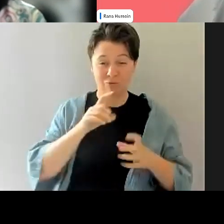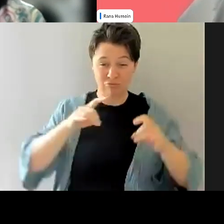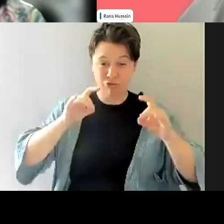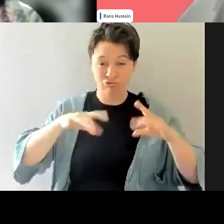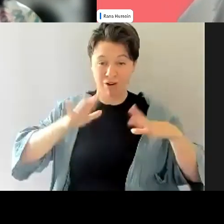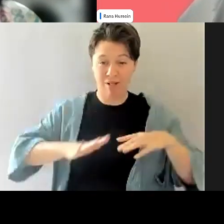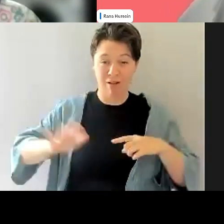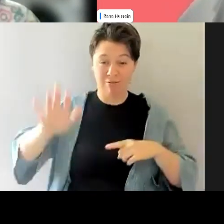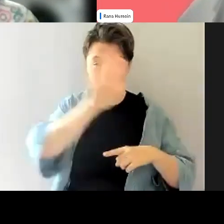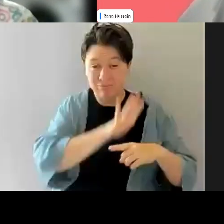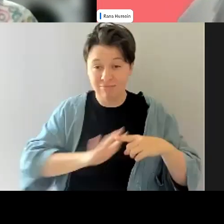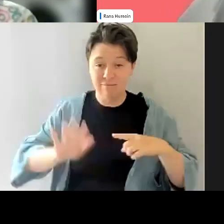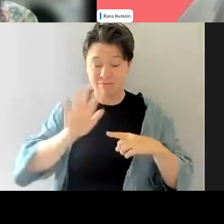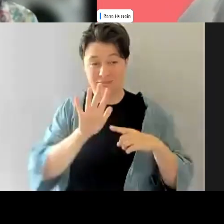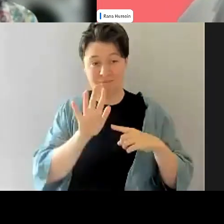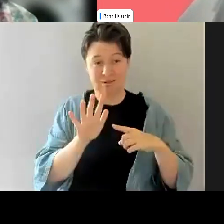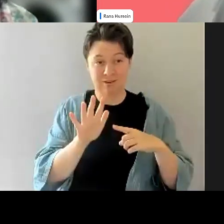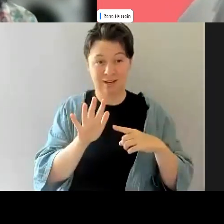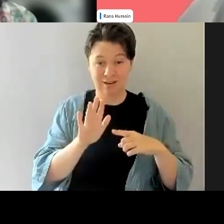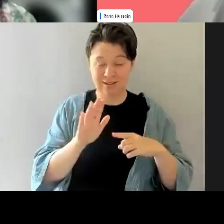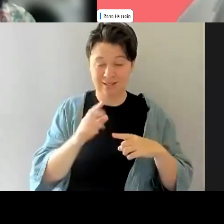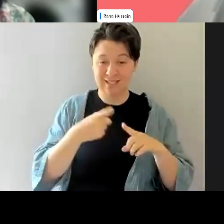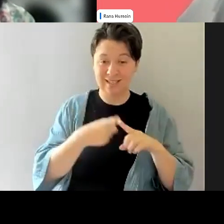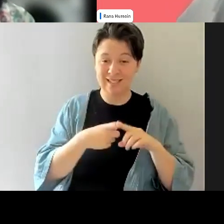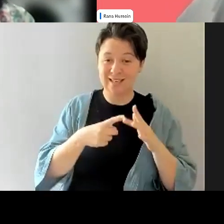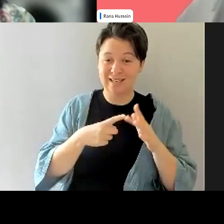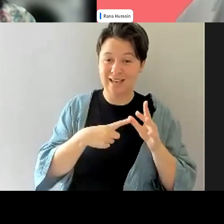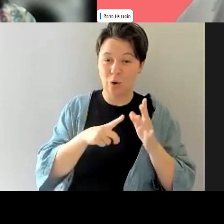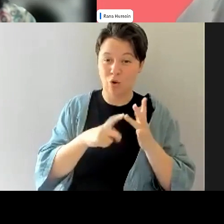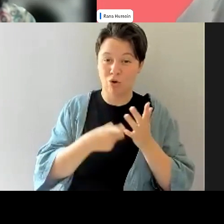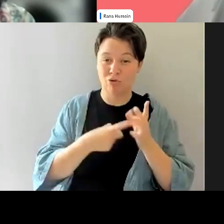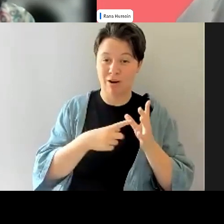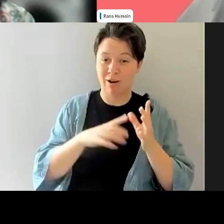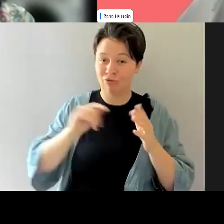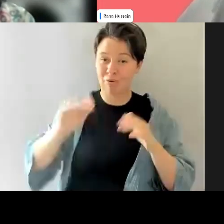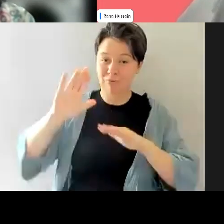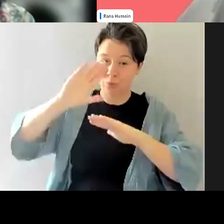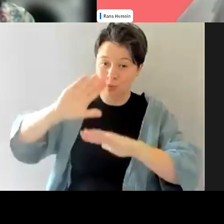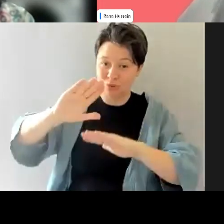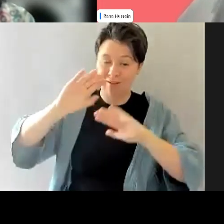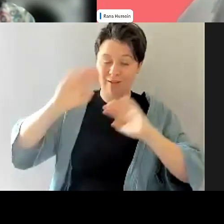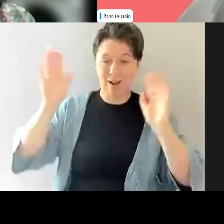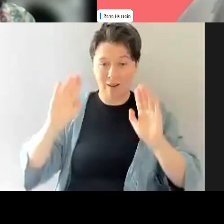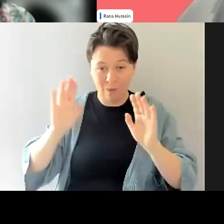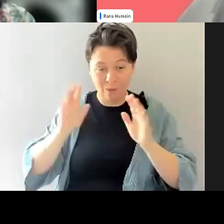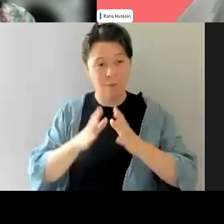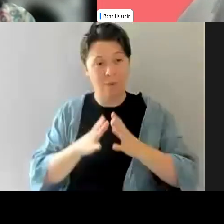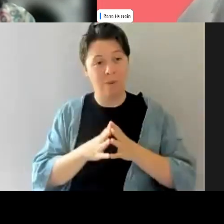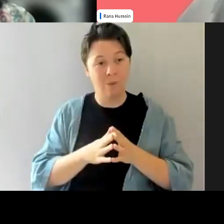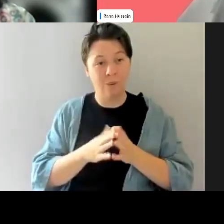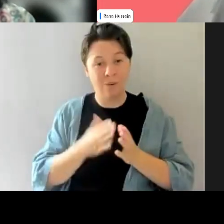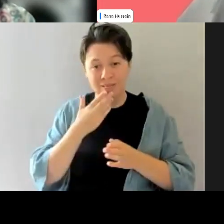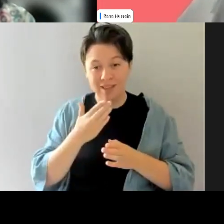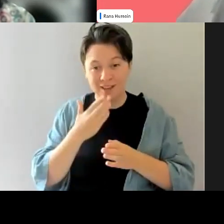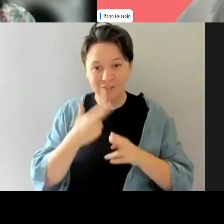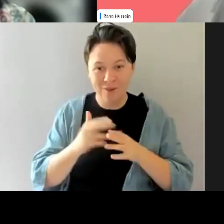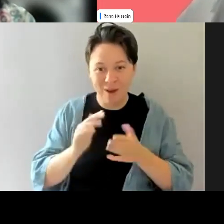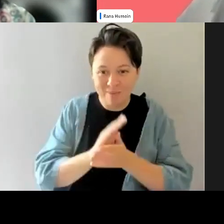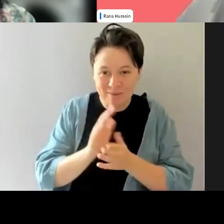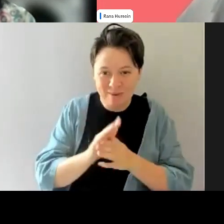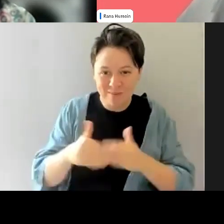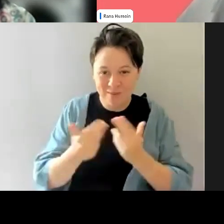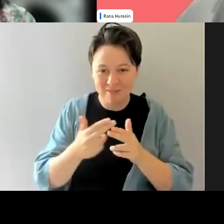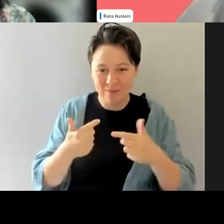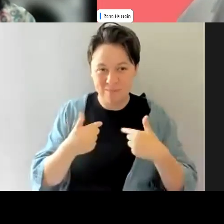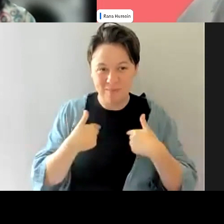and, uh, Kia Ora to, to our friends in New Zealand, quite a few dialling in from there. Thank you for the happy birthday wishes. It's on to the